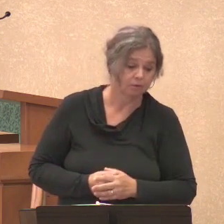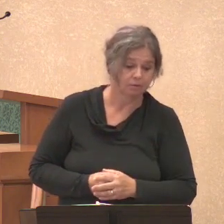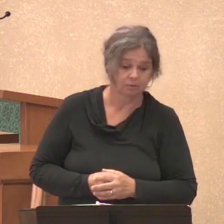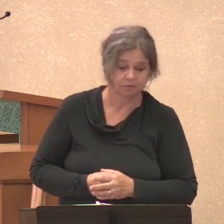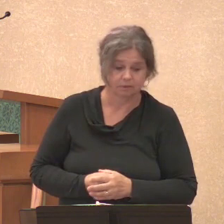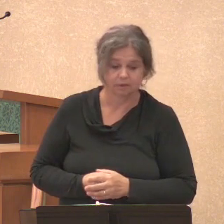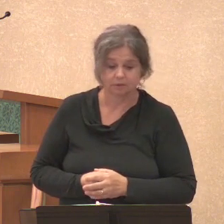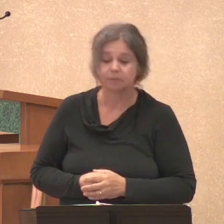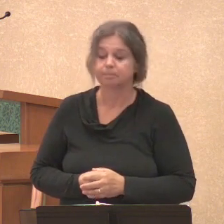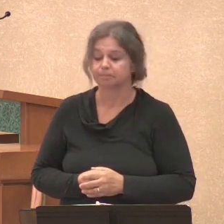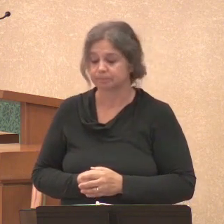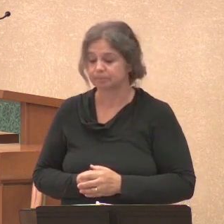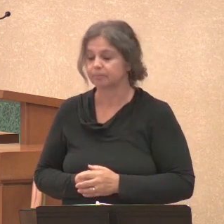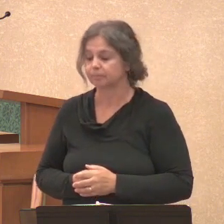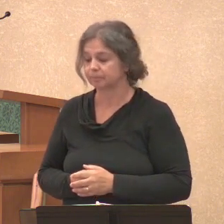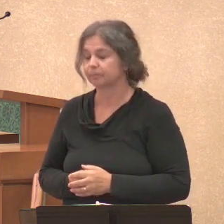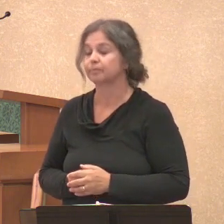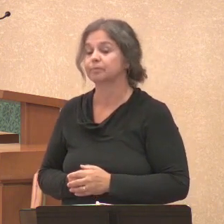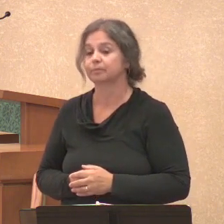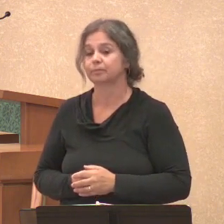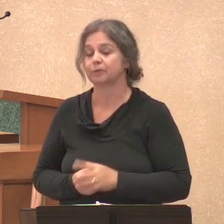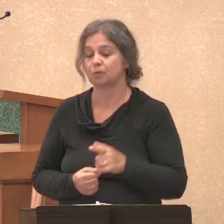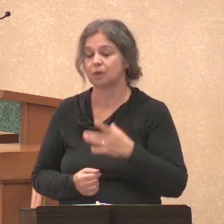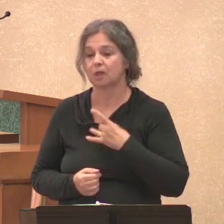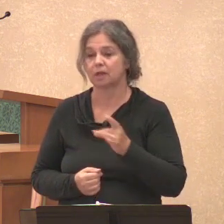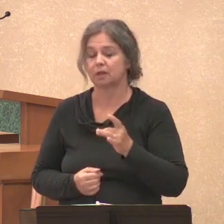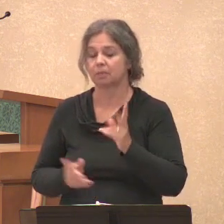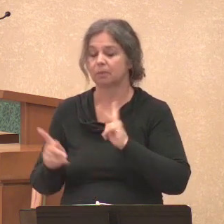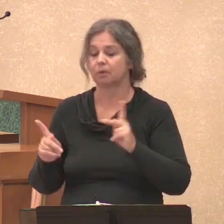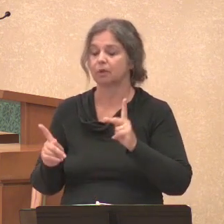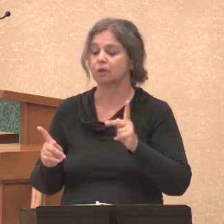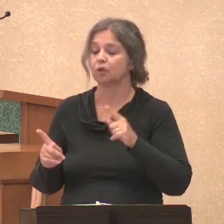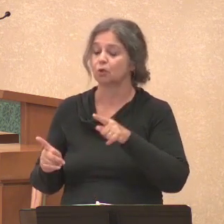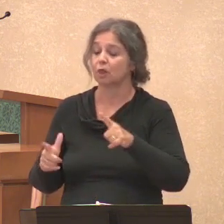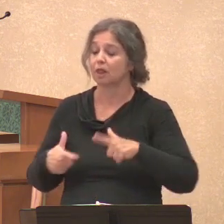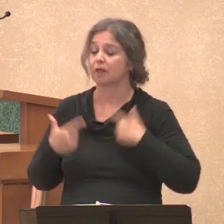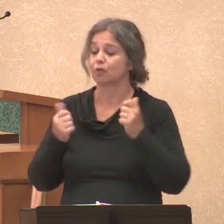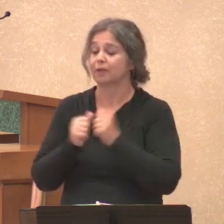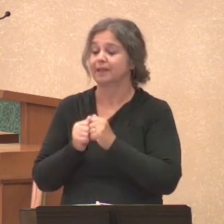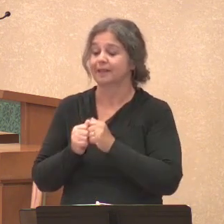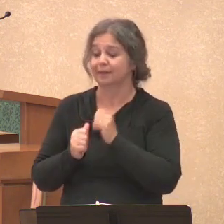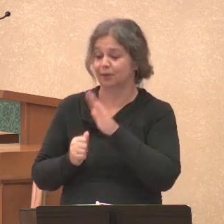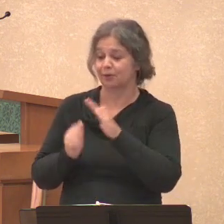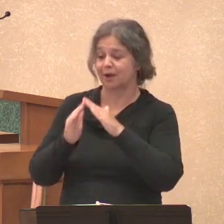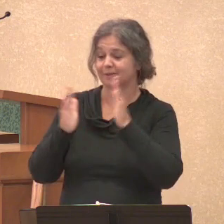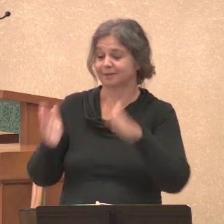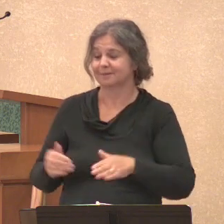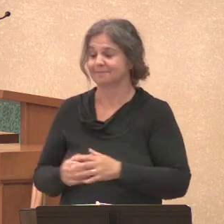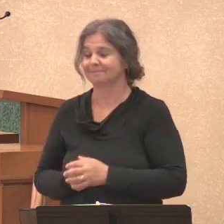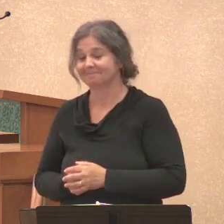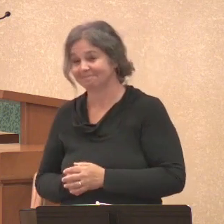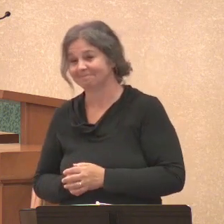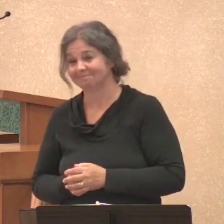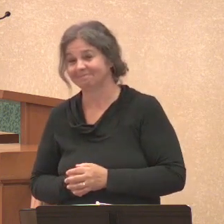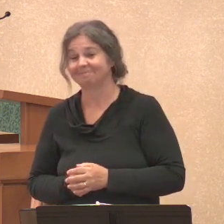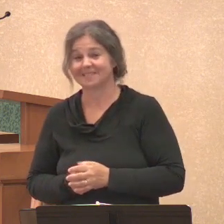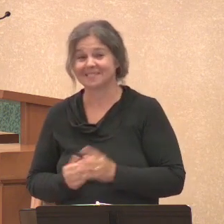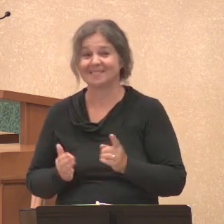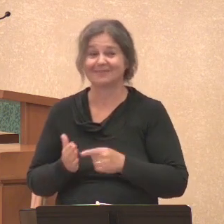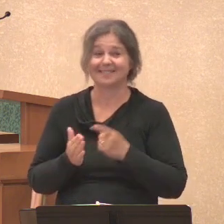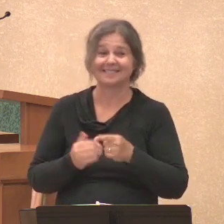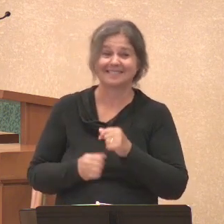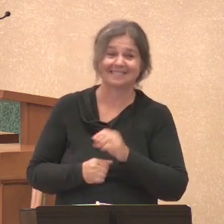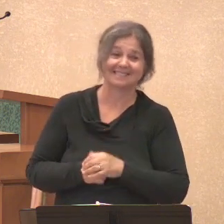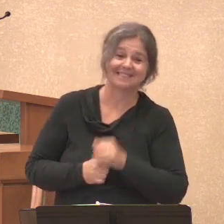Yeah. Do you like the people you live with in your house? Sometimes it's a little tricky, right?